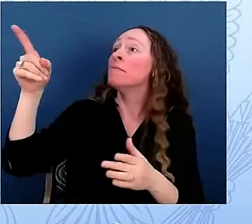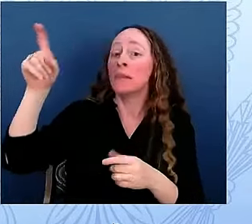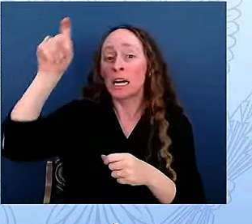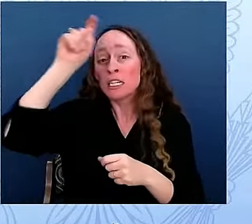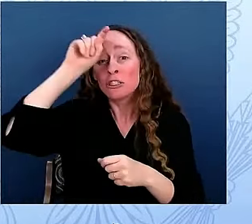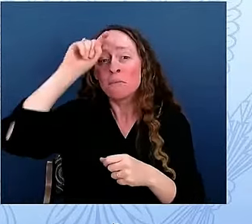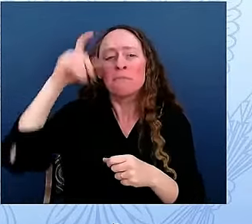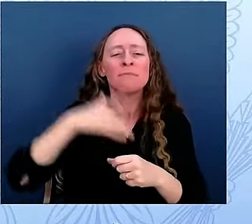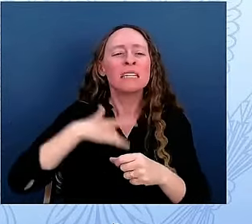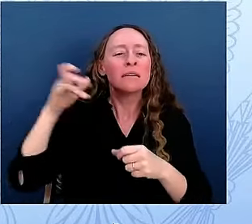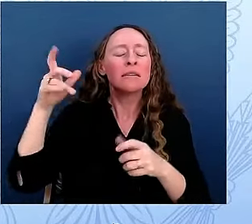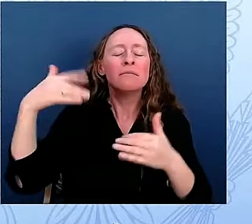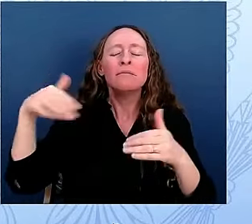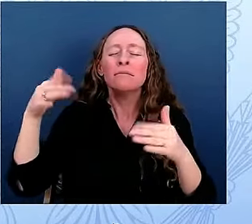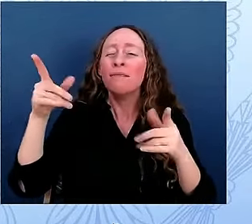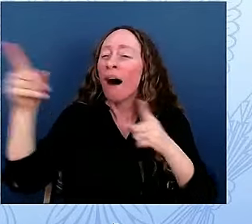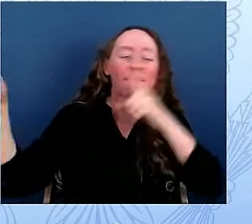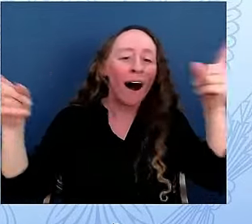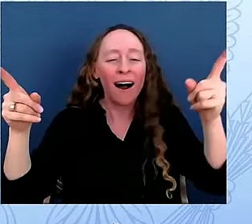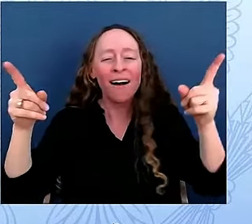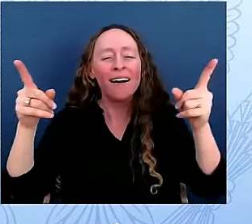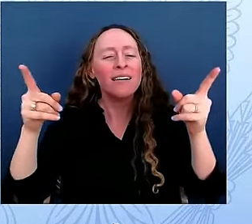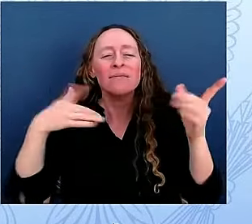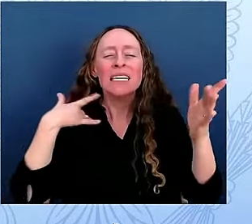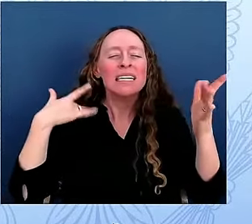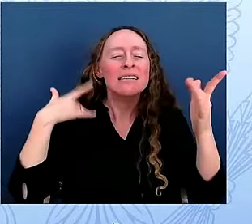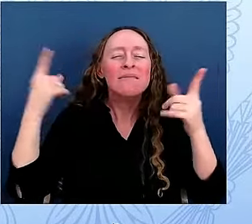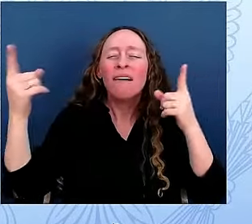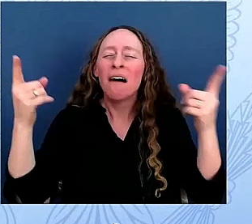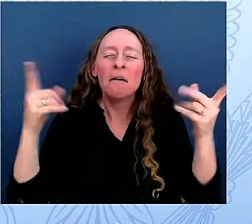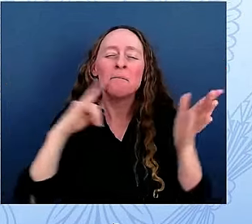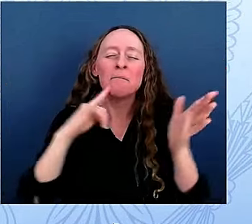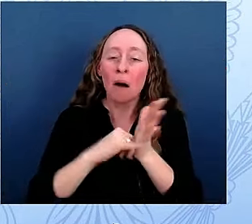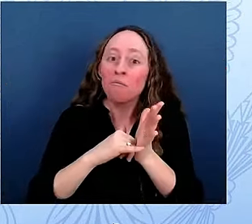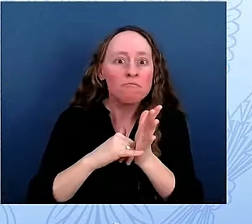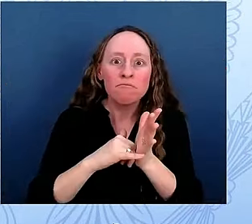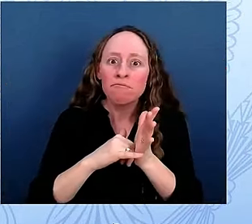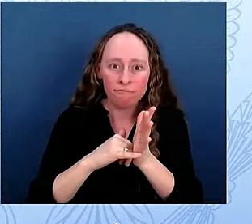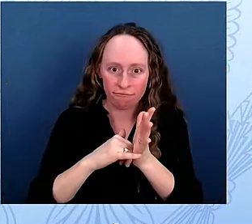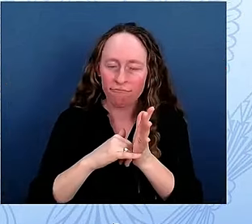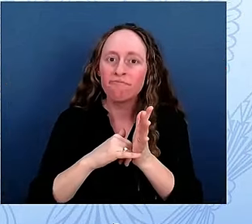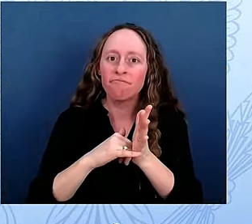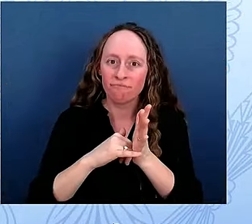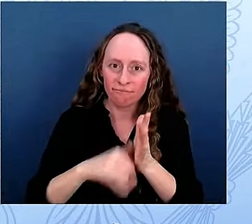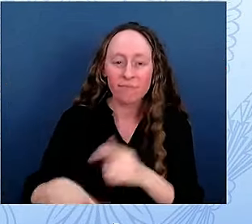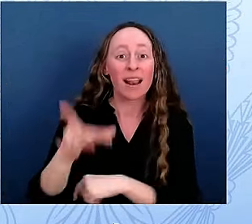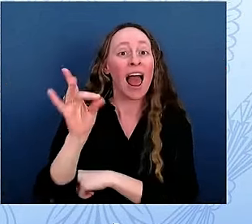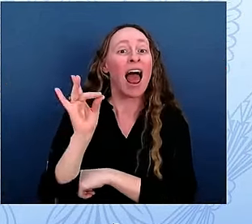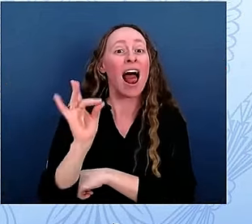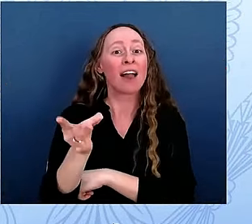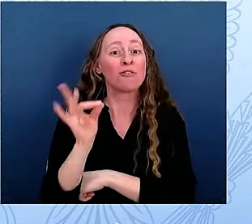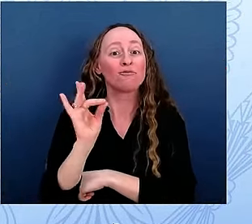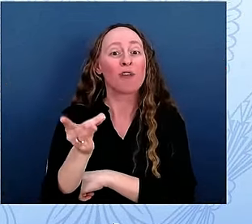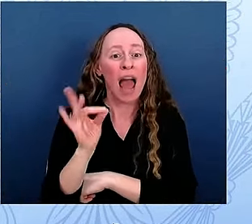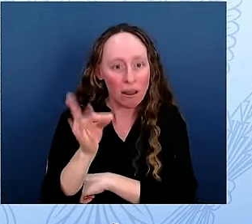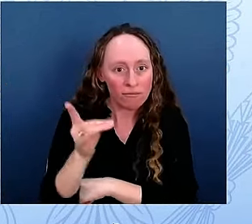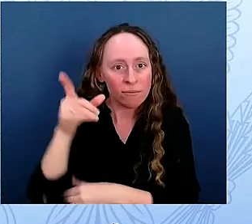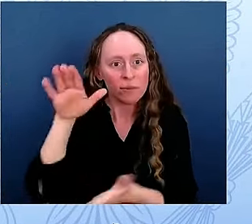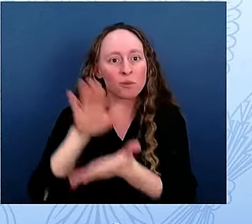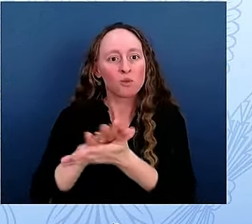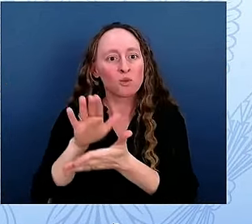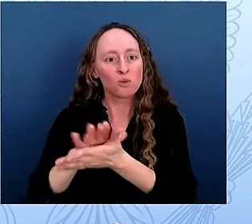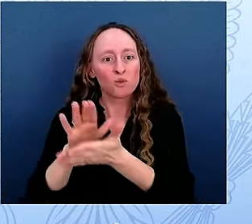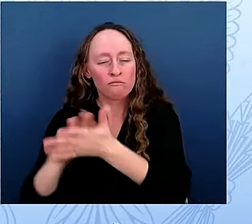In the eighth grade, my school organized an end-of-the-year trip to Washington, D.C., but it was too costly for the majority of